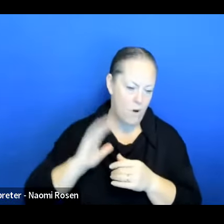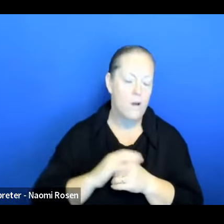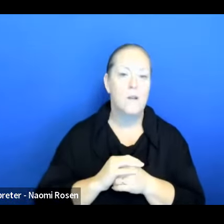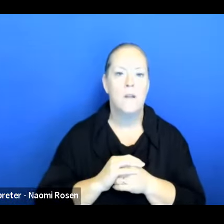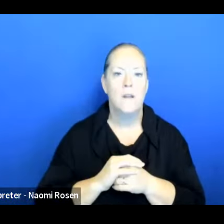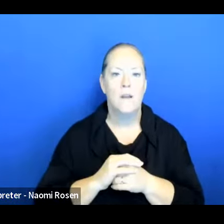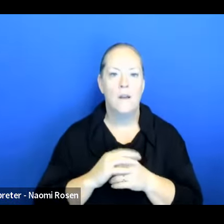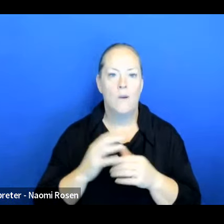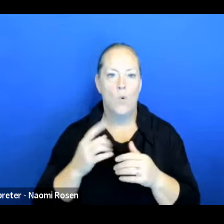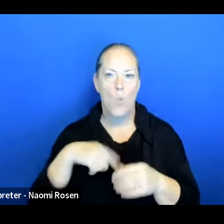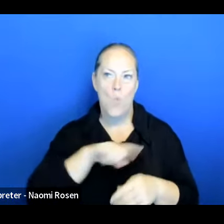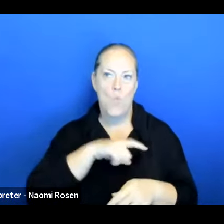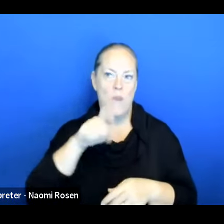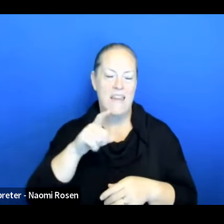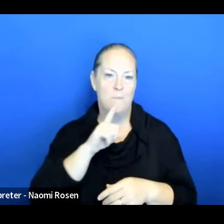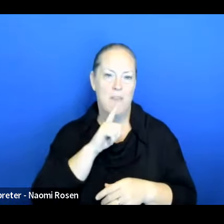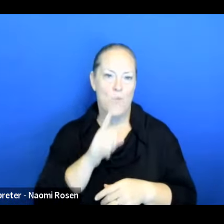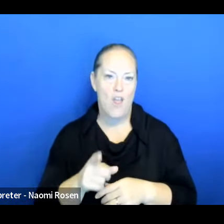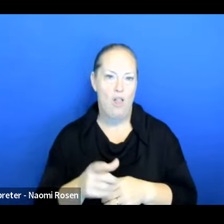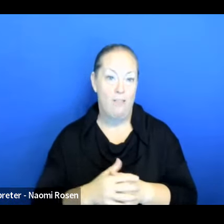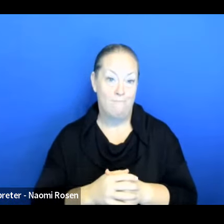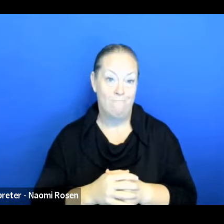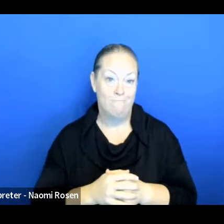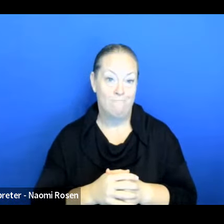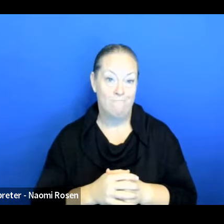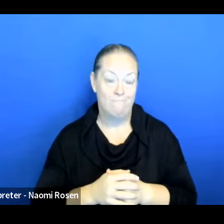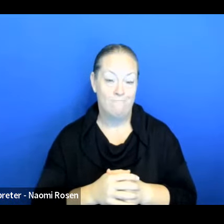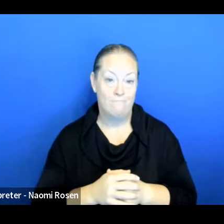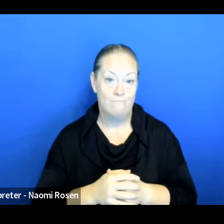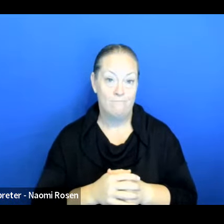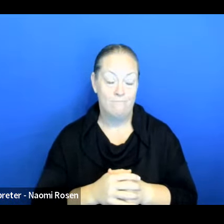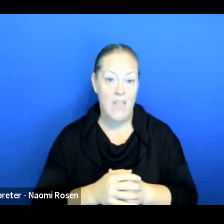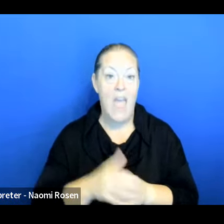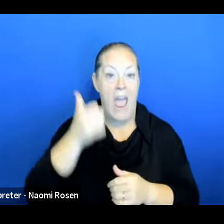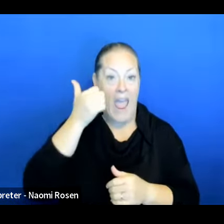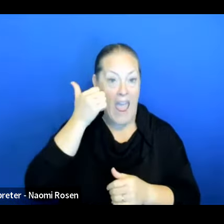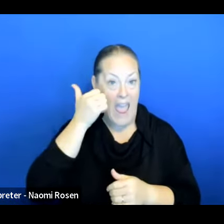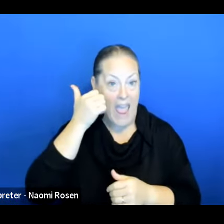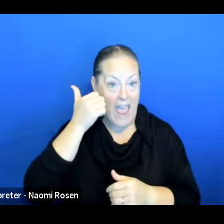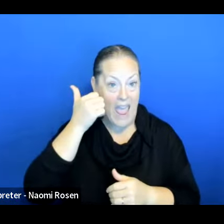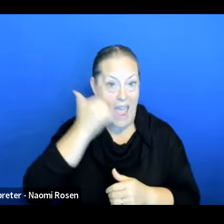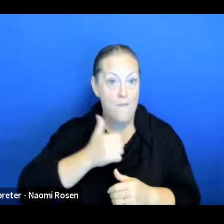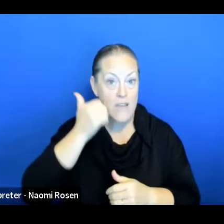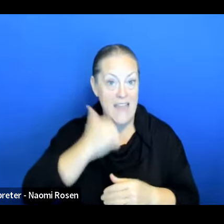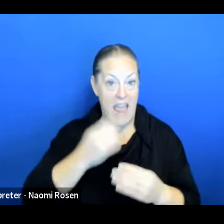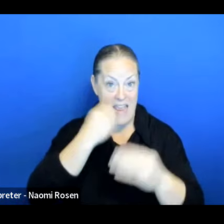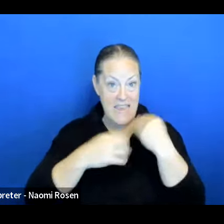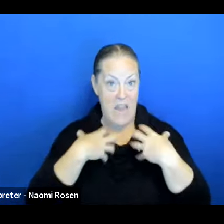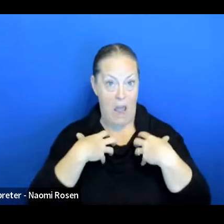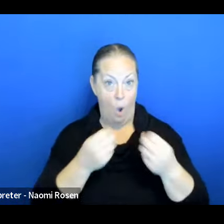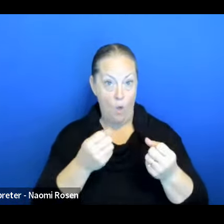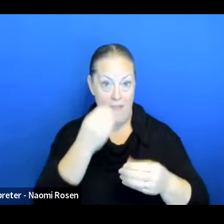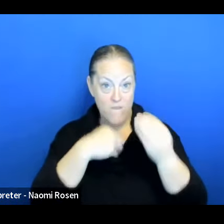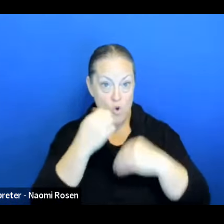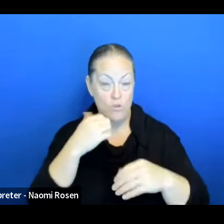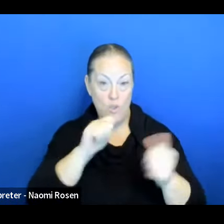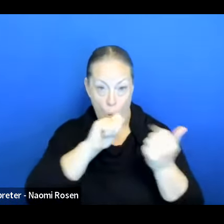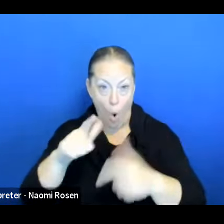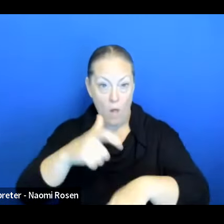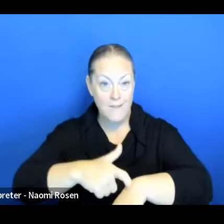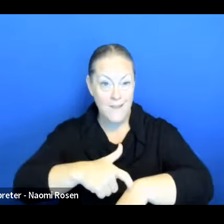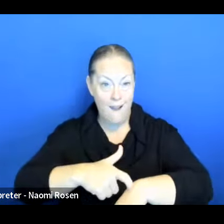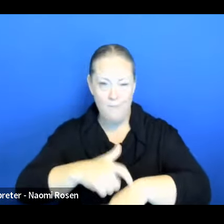be real about things. Not all the time. We're going to be able to eat the most healthiest food and we have to see,